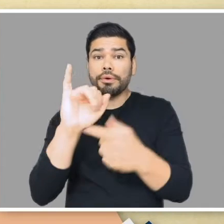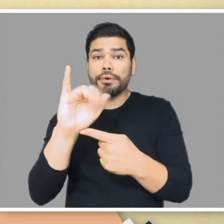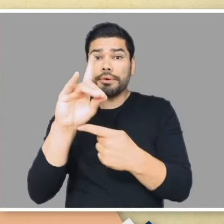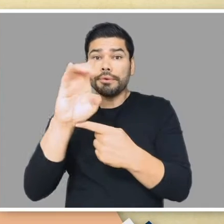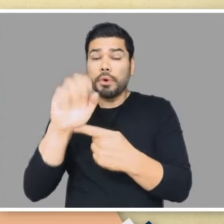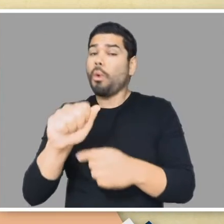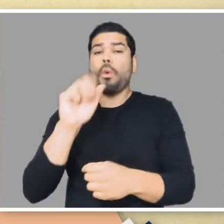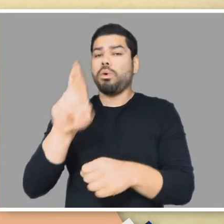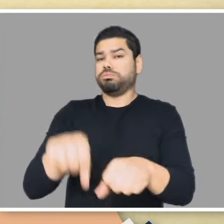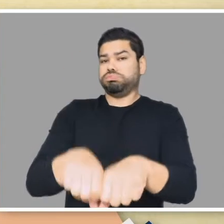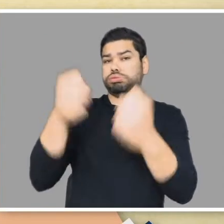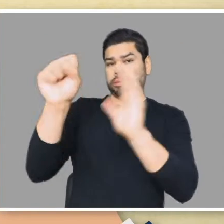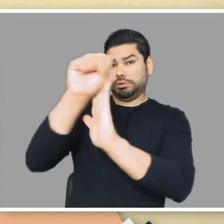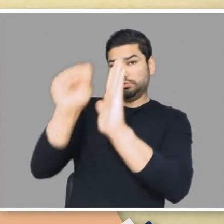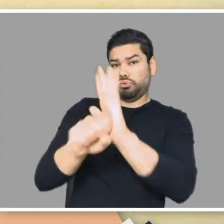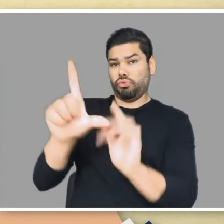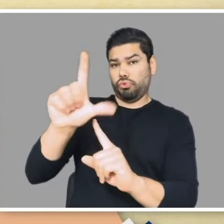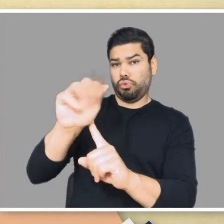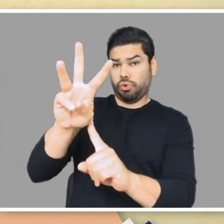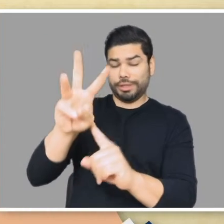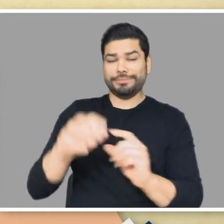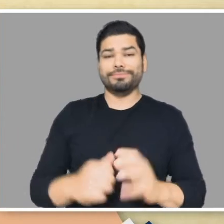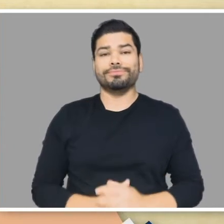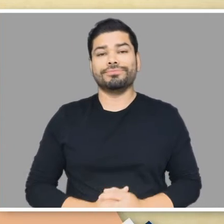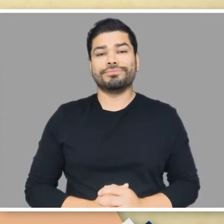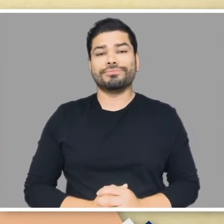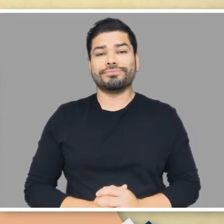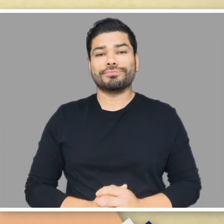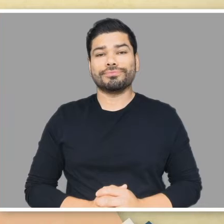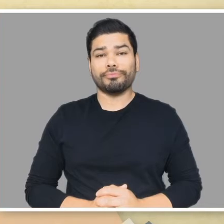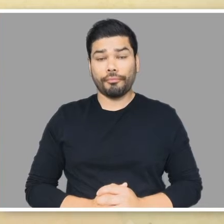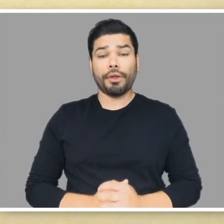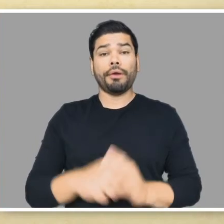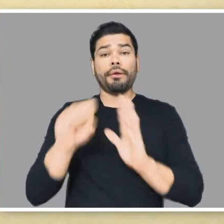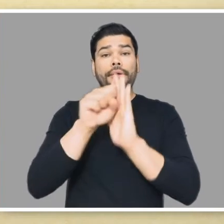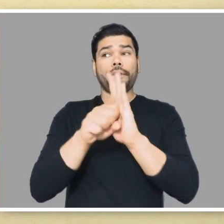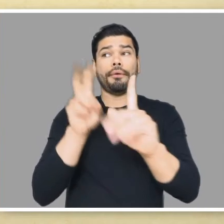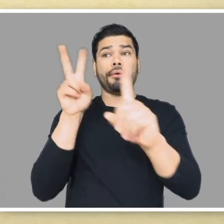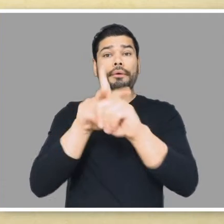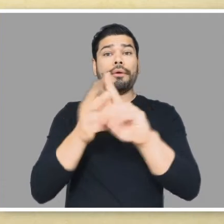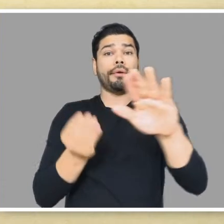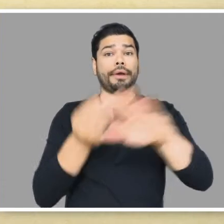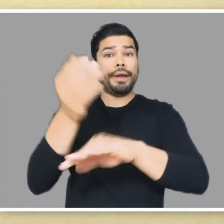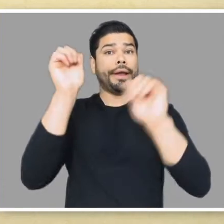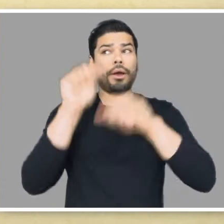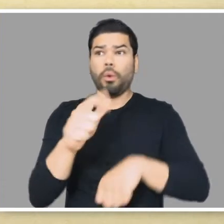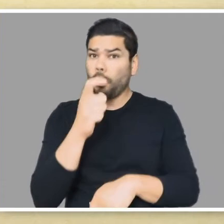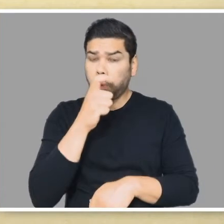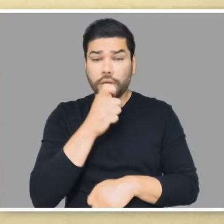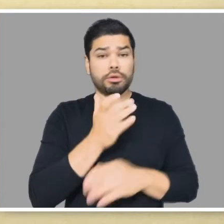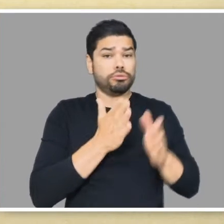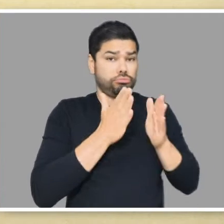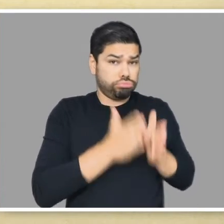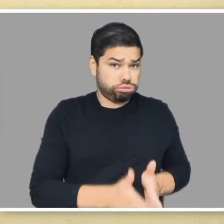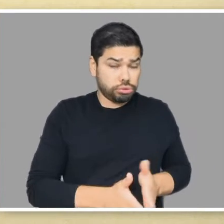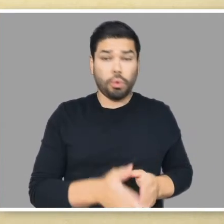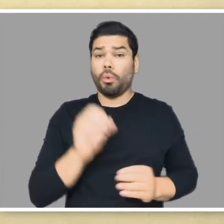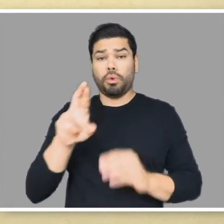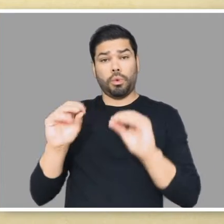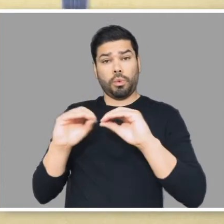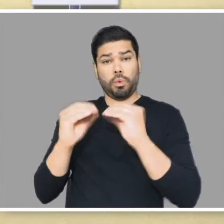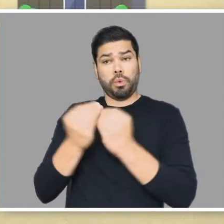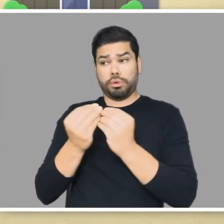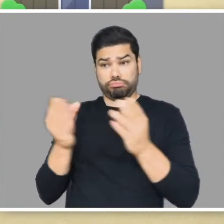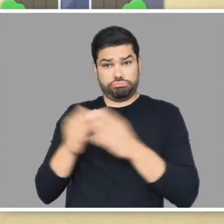violated the IDEA, or related state laws. A state complaint may be submitted by any individual